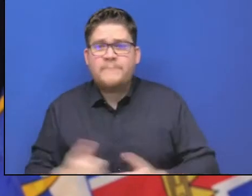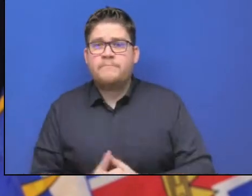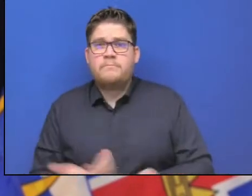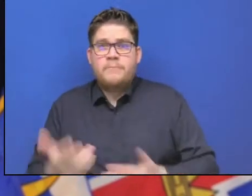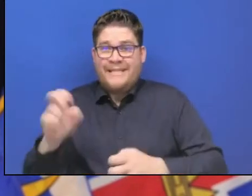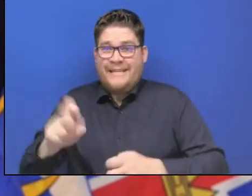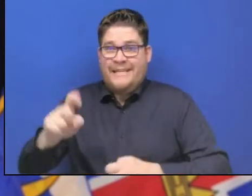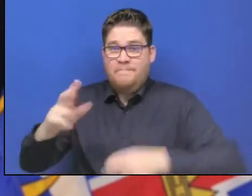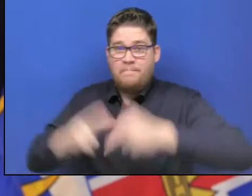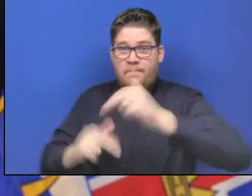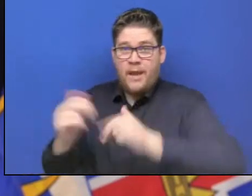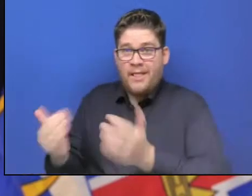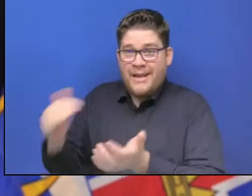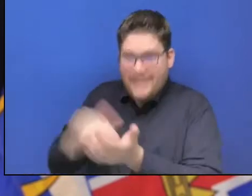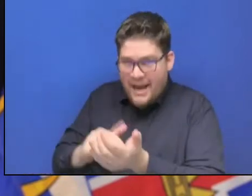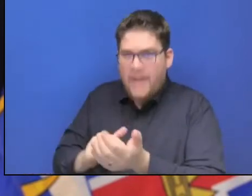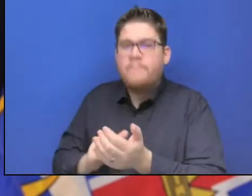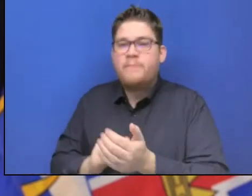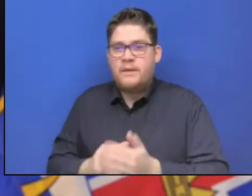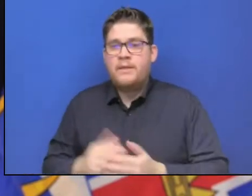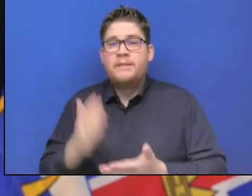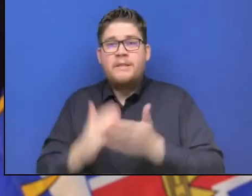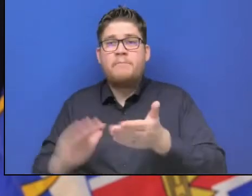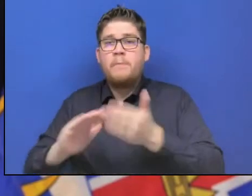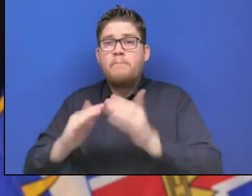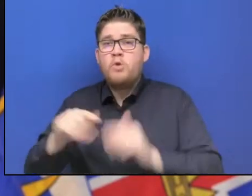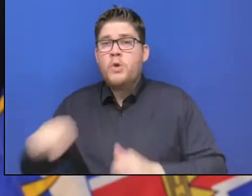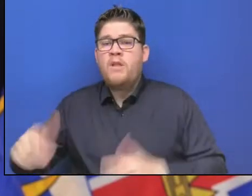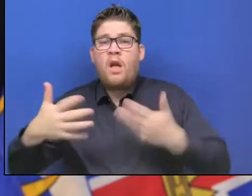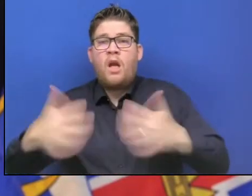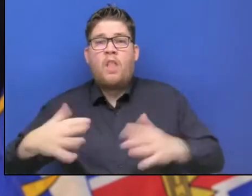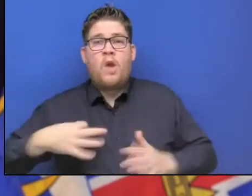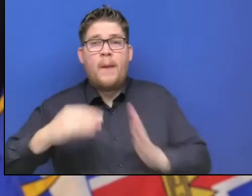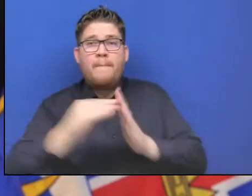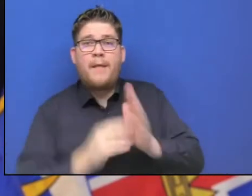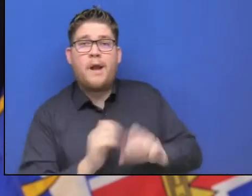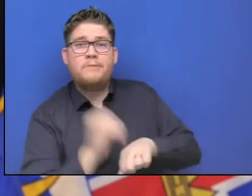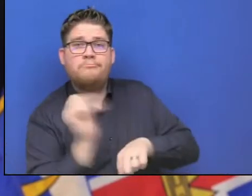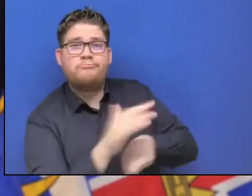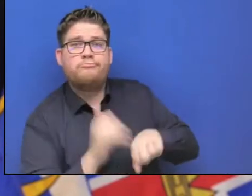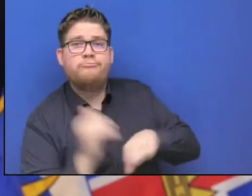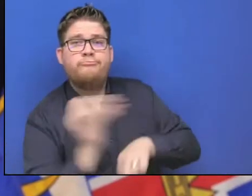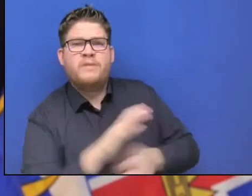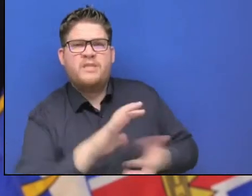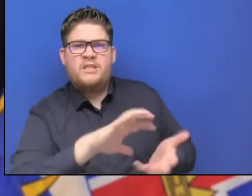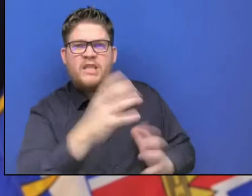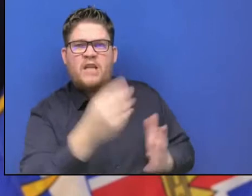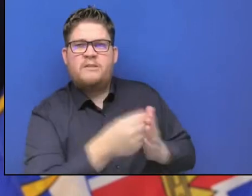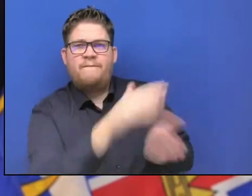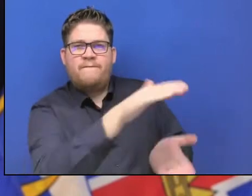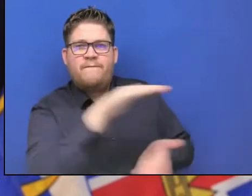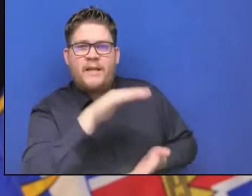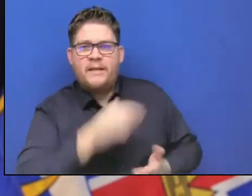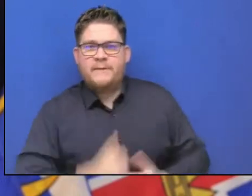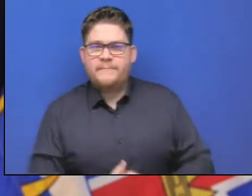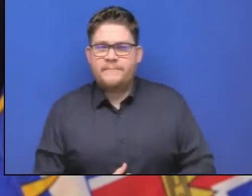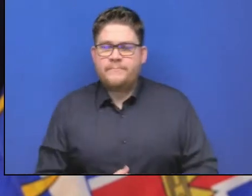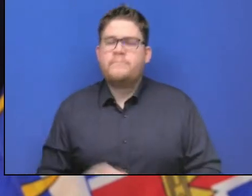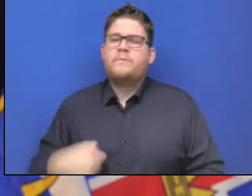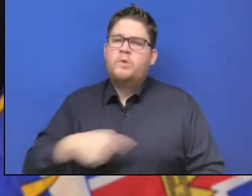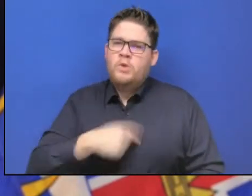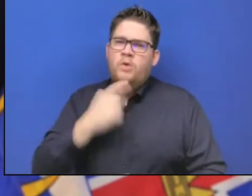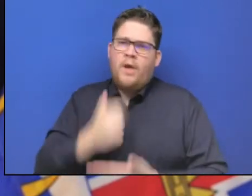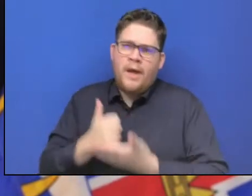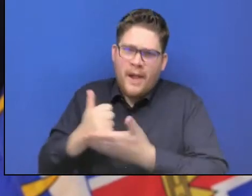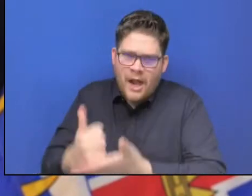The municipal finance authority of BC has also offered to help local governments to meet any immediate cash flow needs as they access disaster